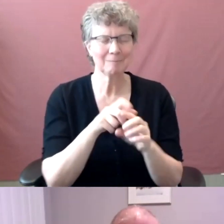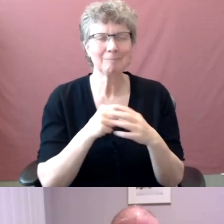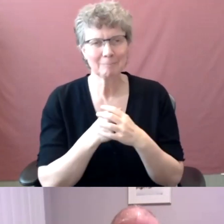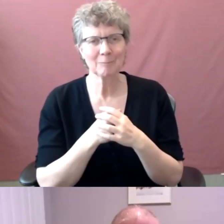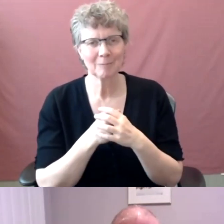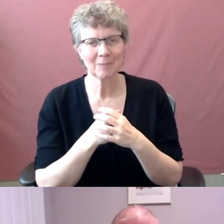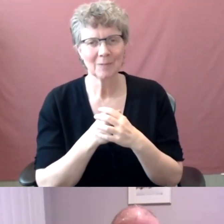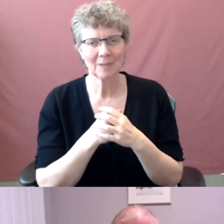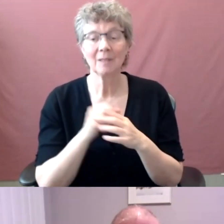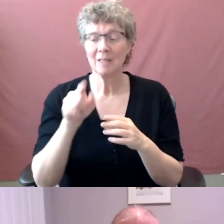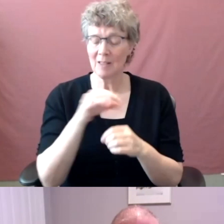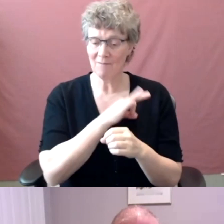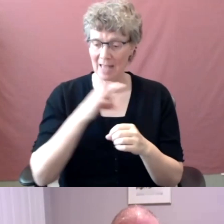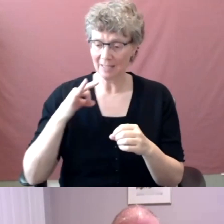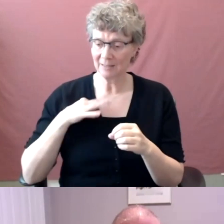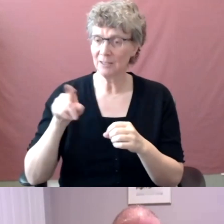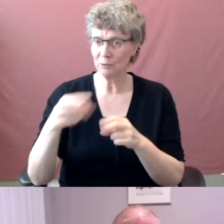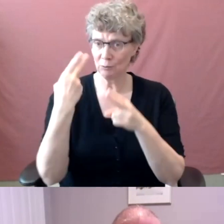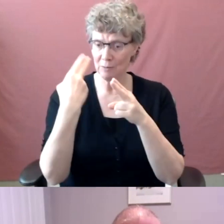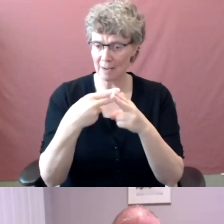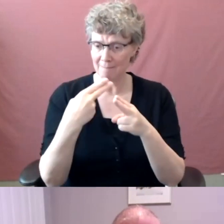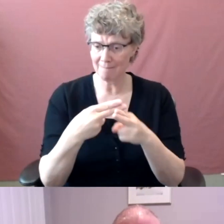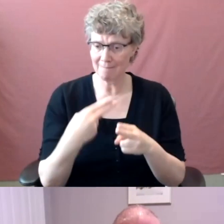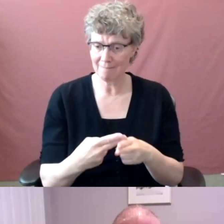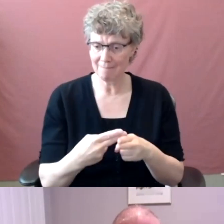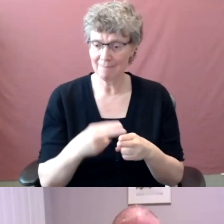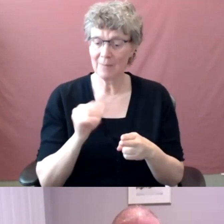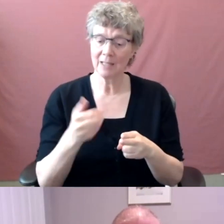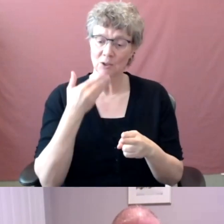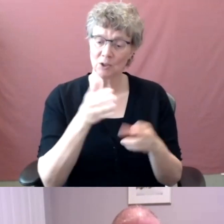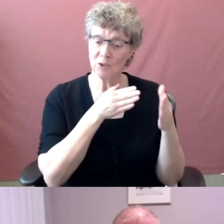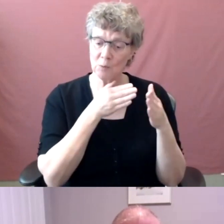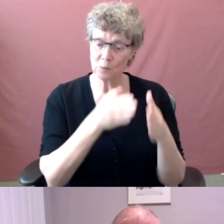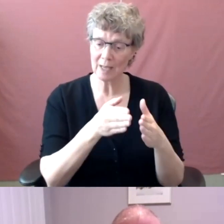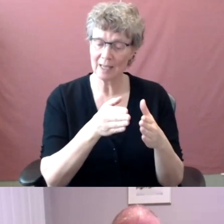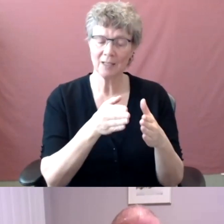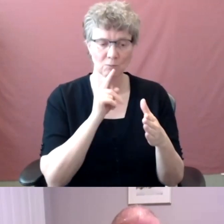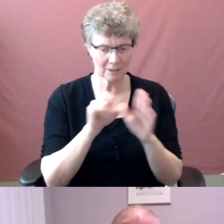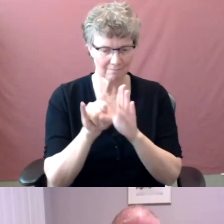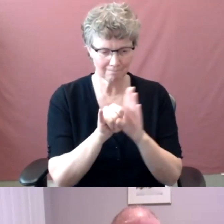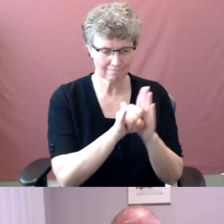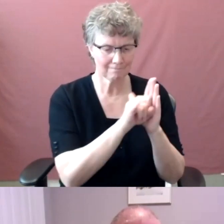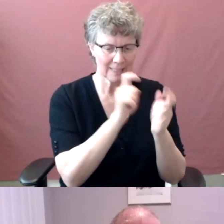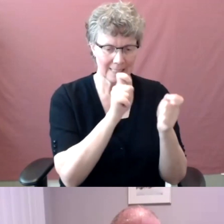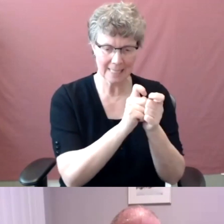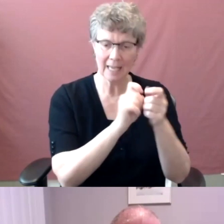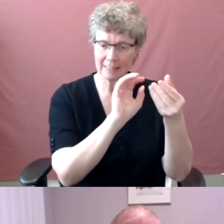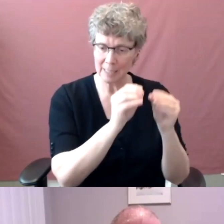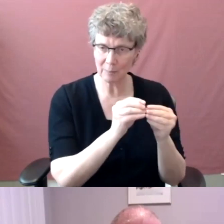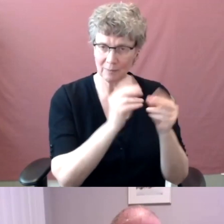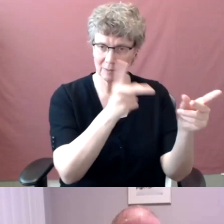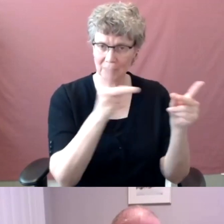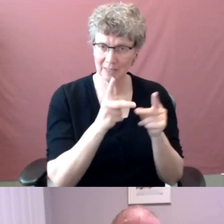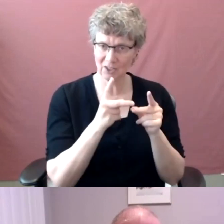the faculties you've mentioned would be a good way to, to get at it. We don't have that presentation for you. Would certainly be happy to